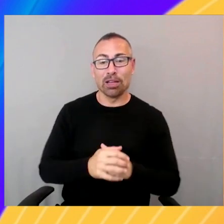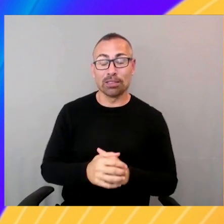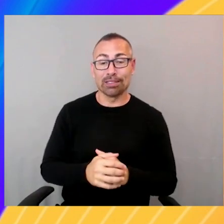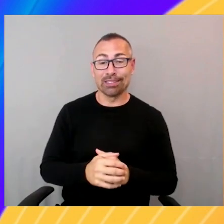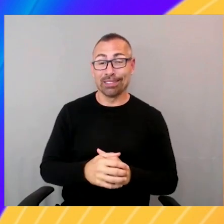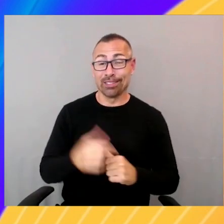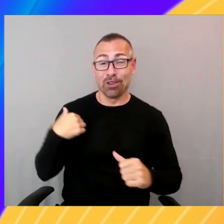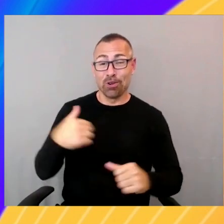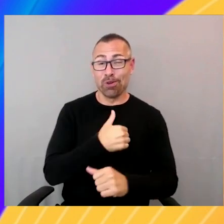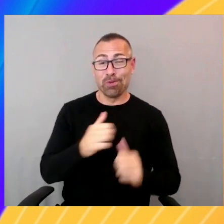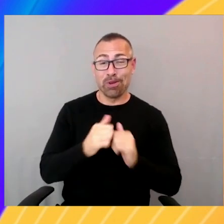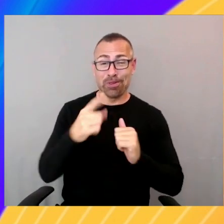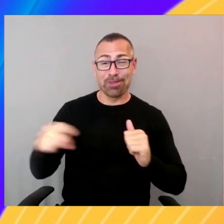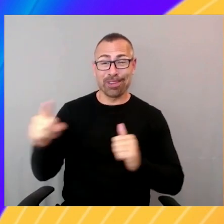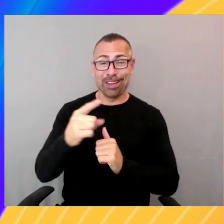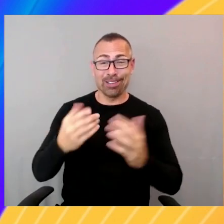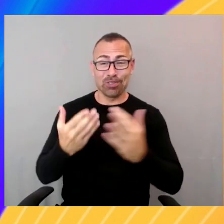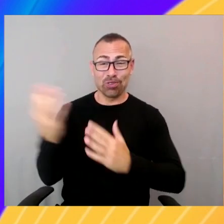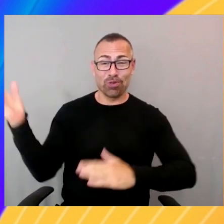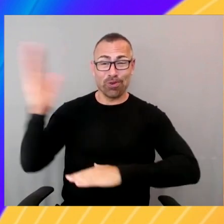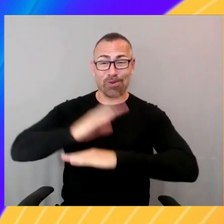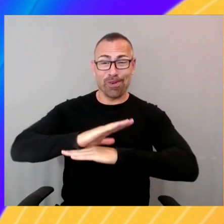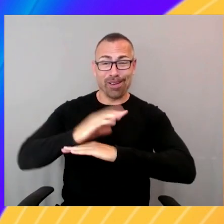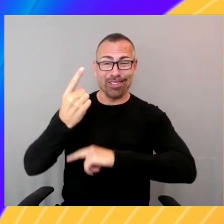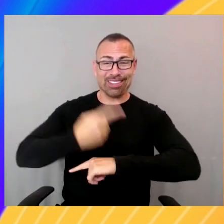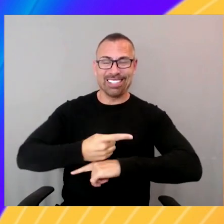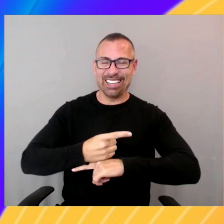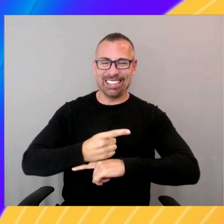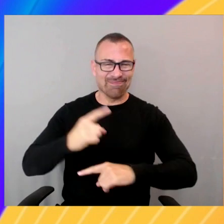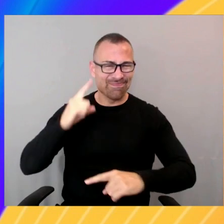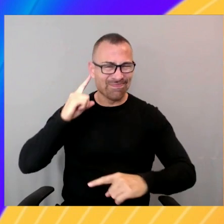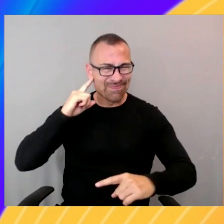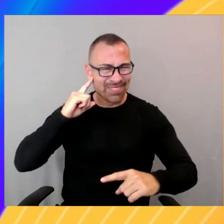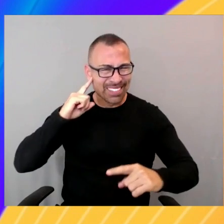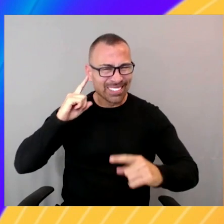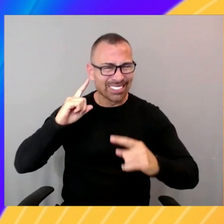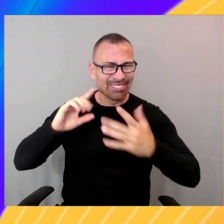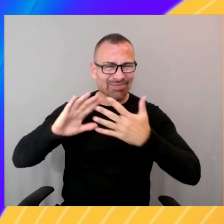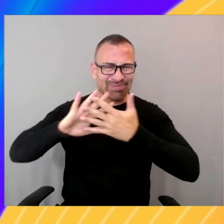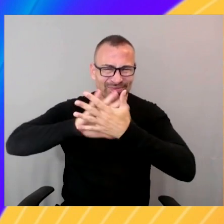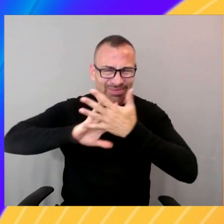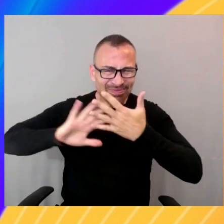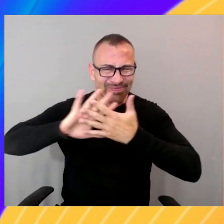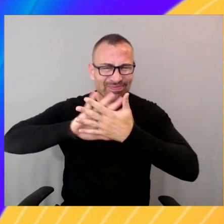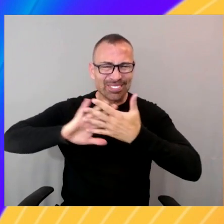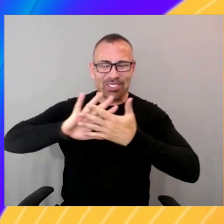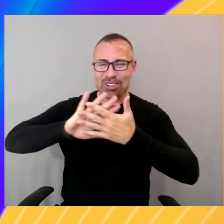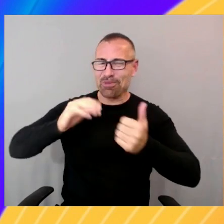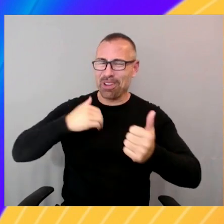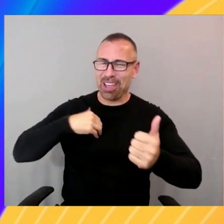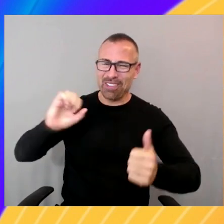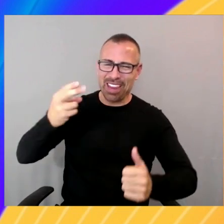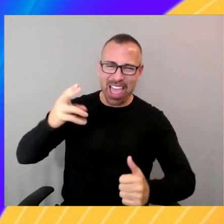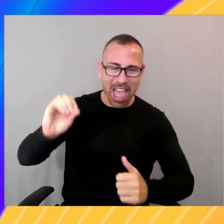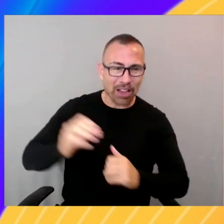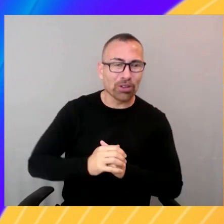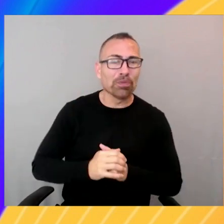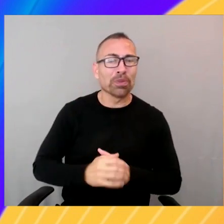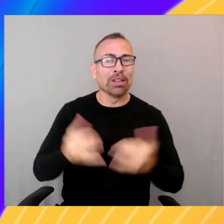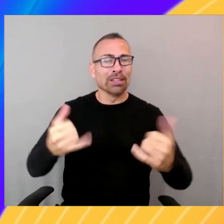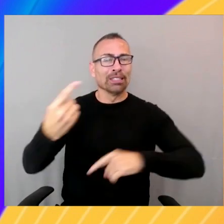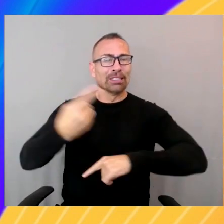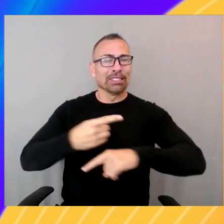Challenge accepted. Challenge accepted. Today like I mentioned we're going to talk about Amazon Bedrock and we have one of our good friends here to break us into